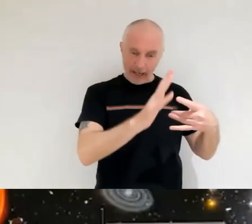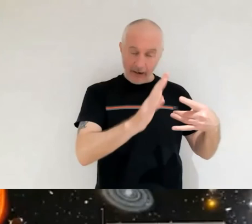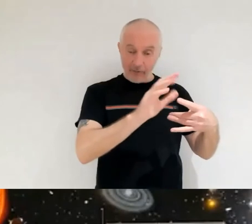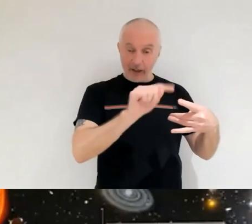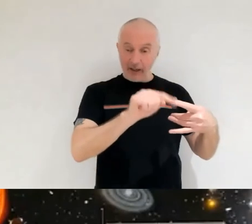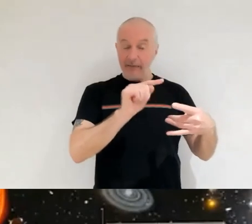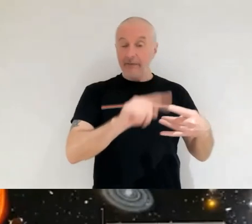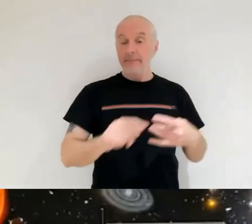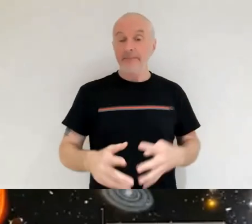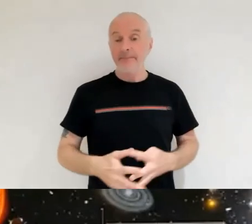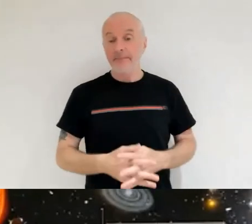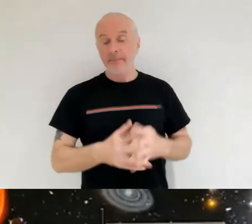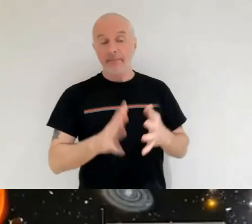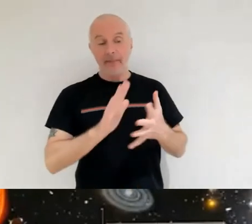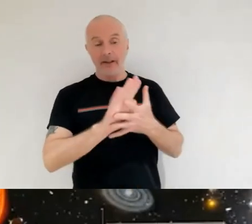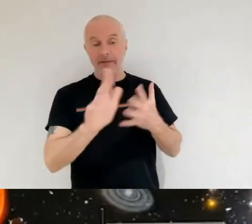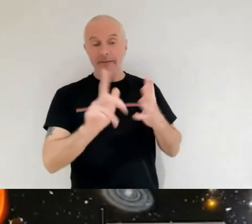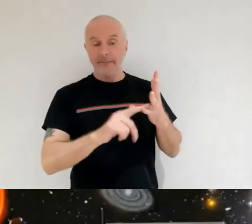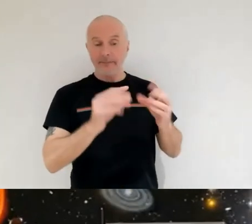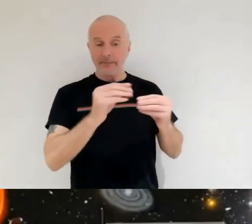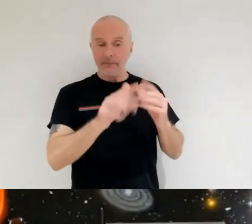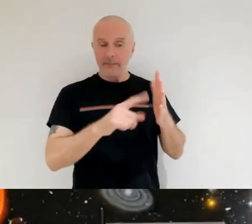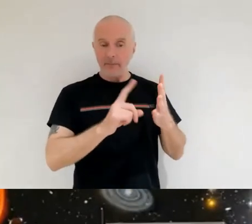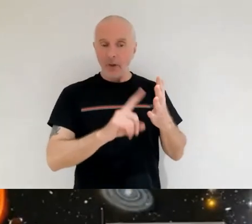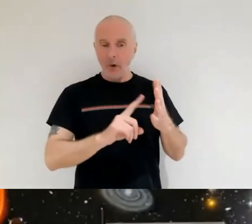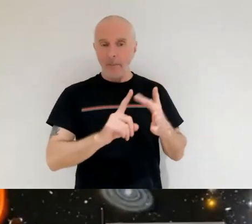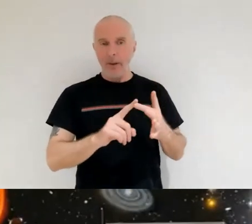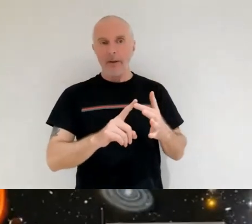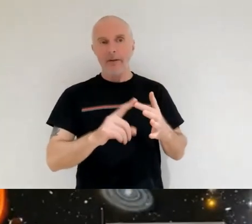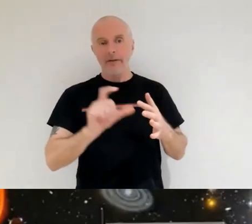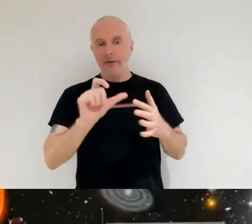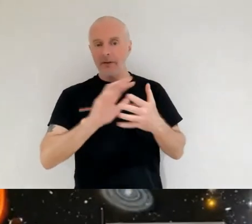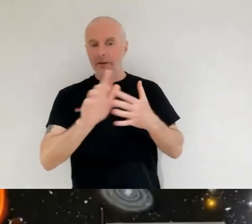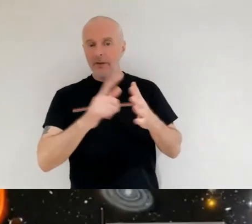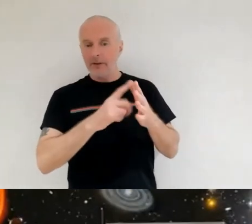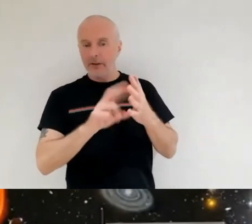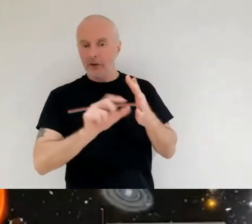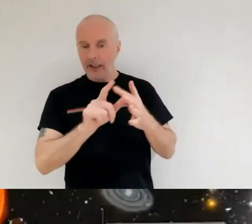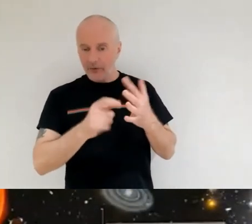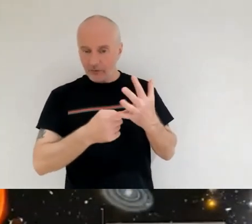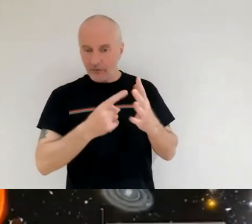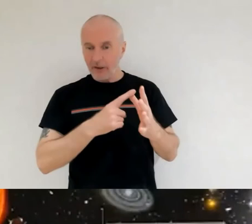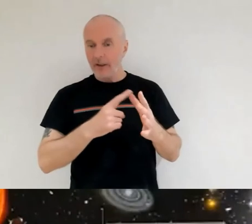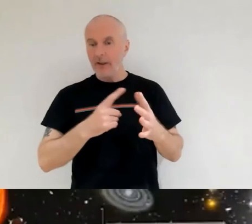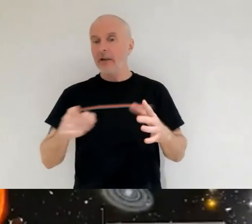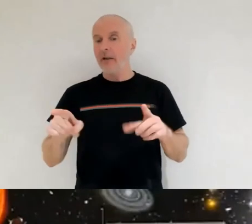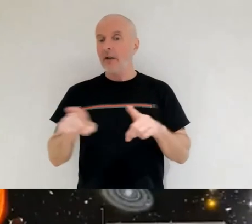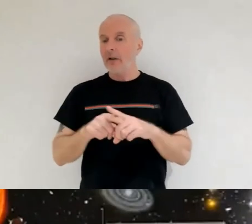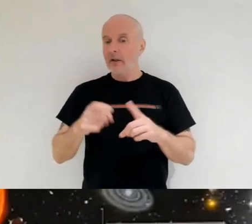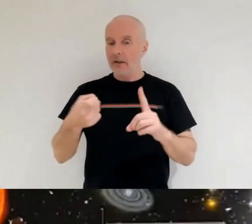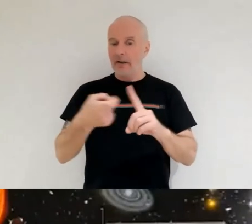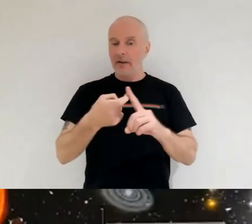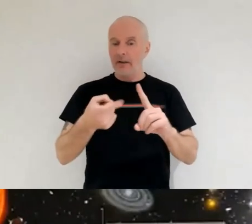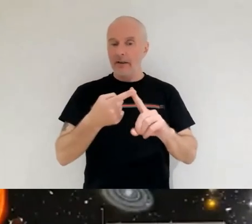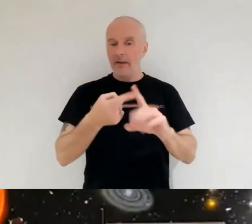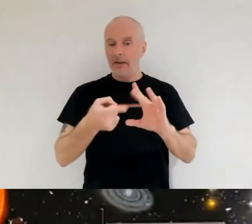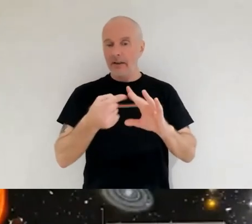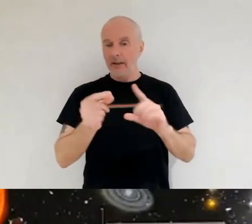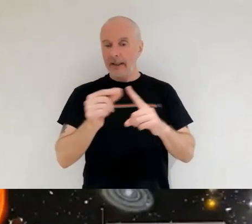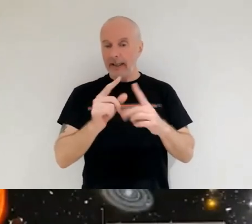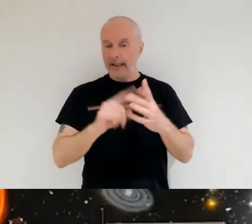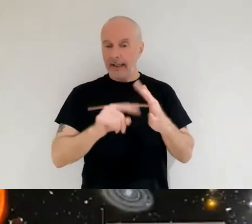with hubble data chandra data and even data that was sent from missions like kepler is scientists